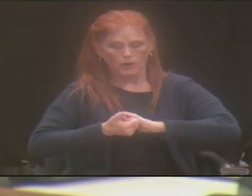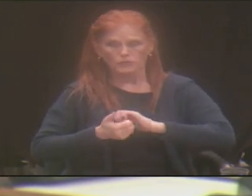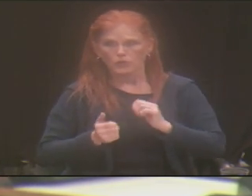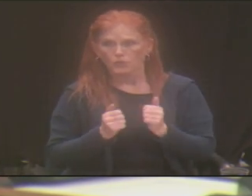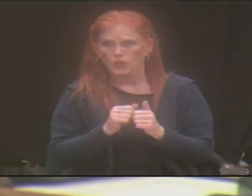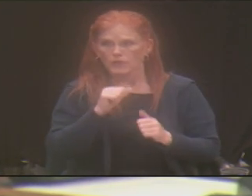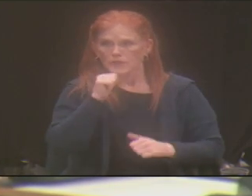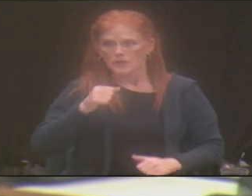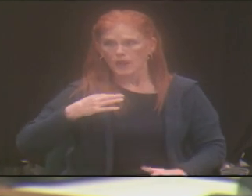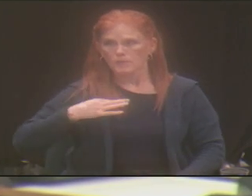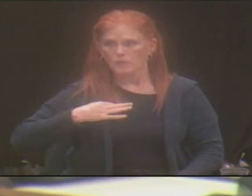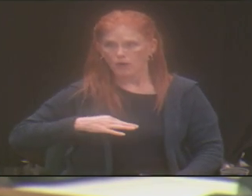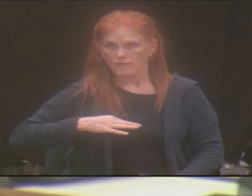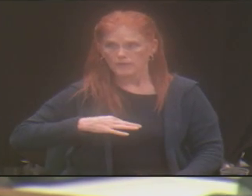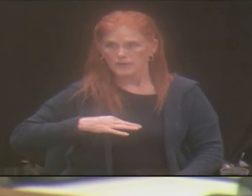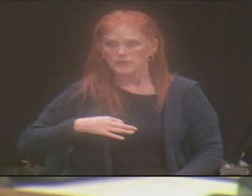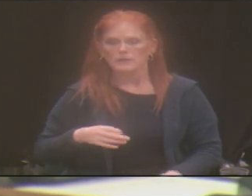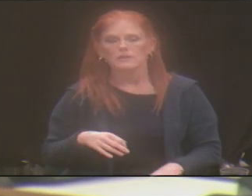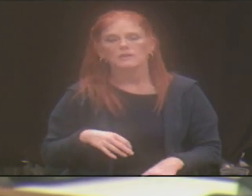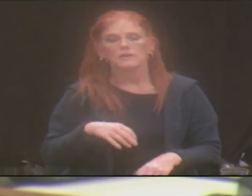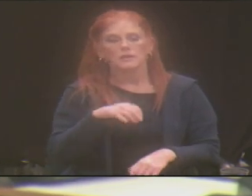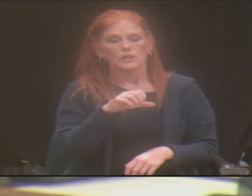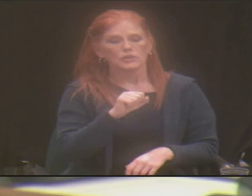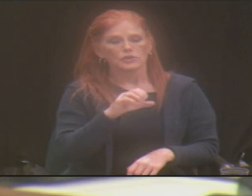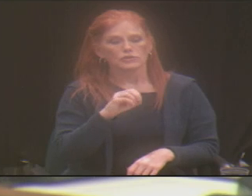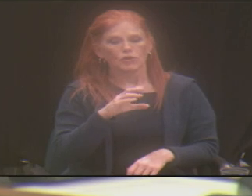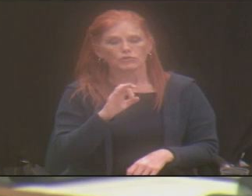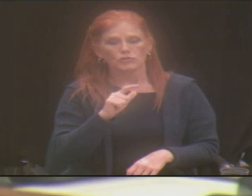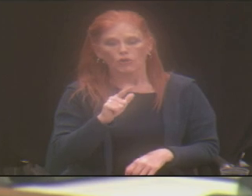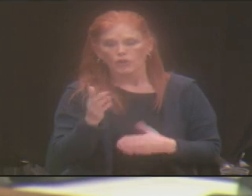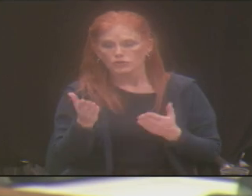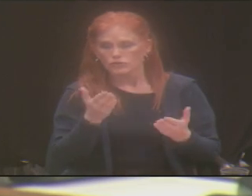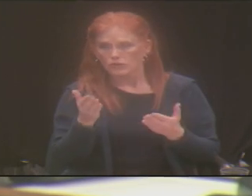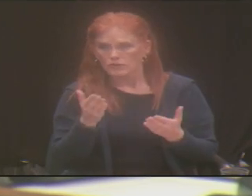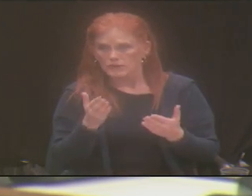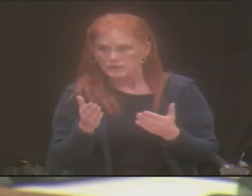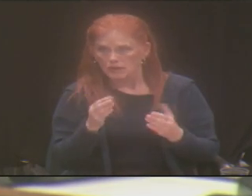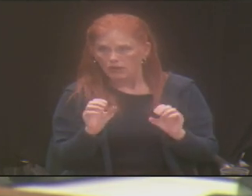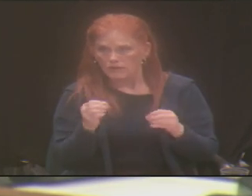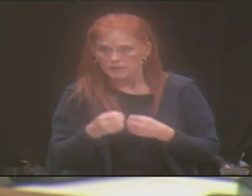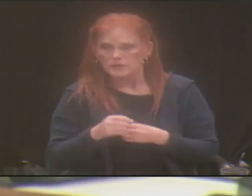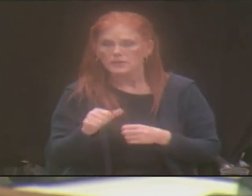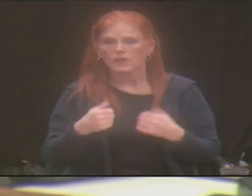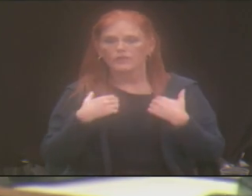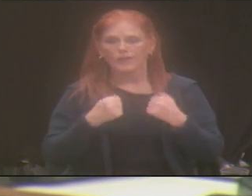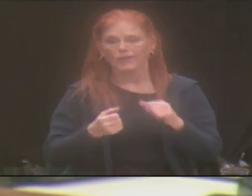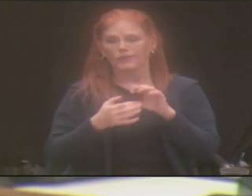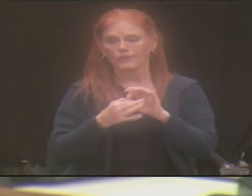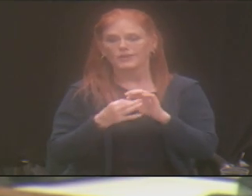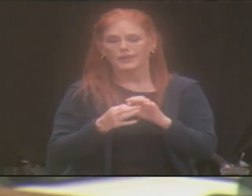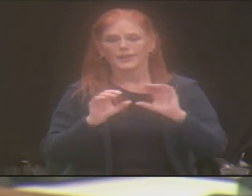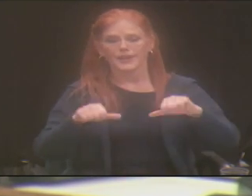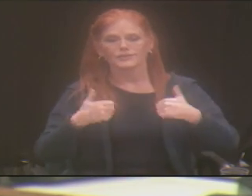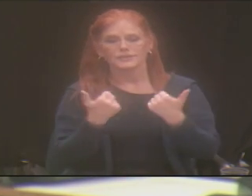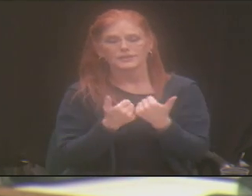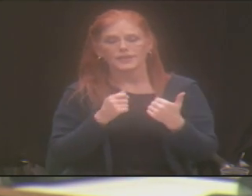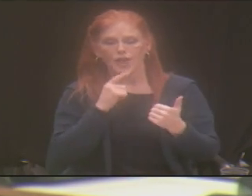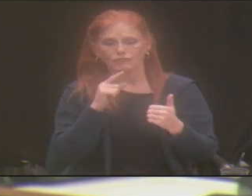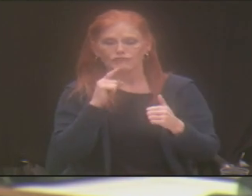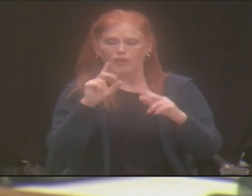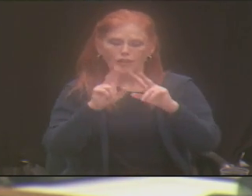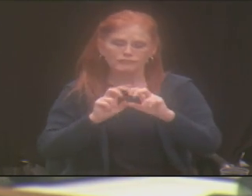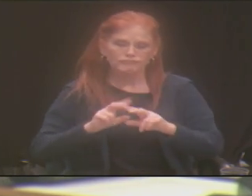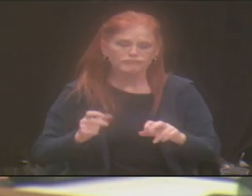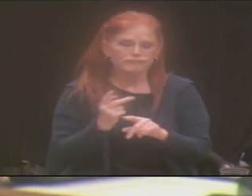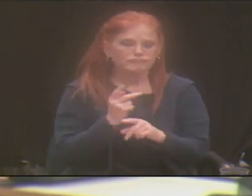nonprofits, with social services, with other health-related agencies, and look at how can